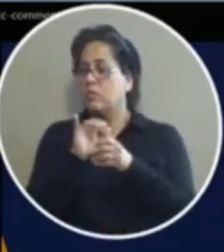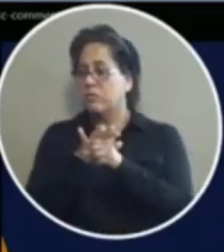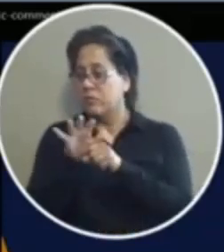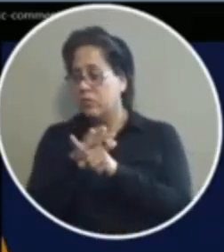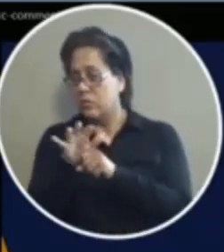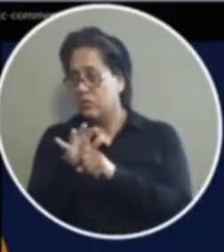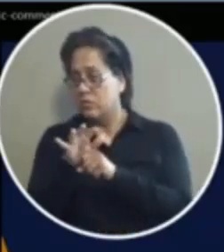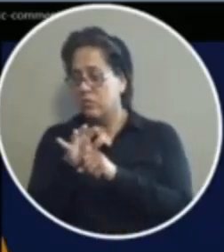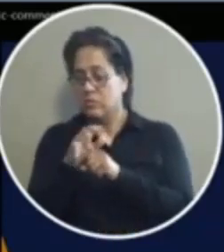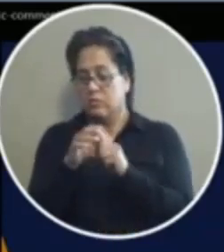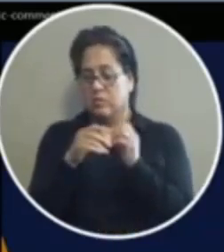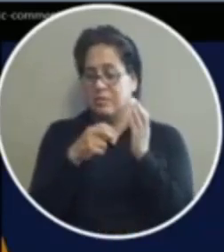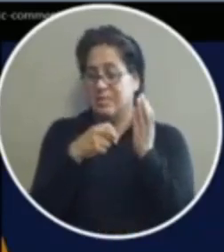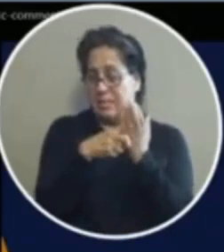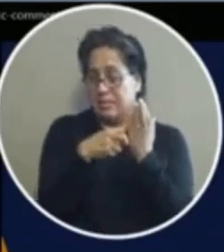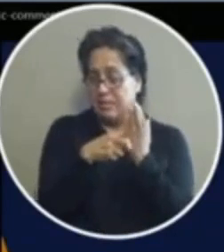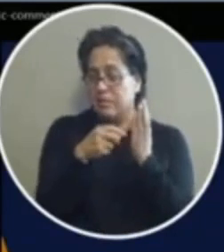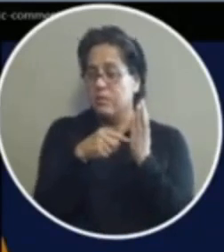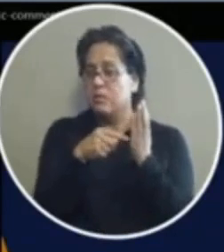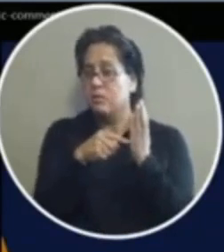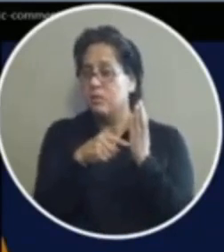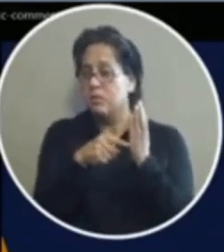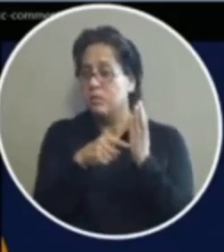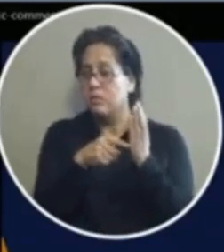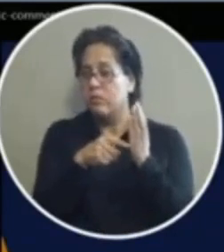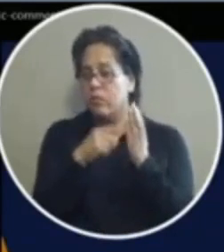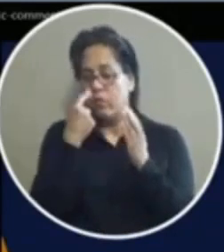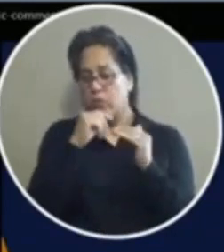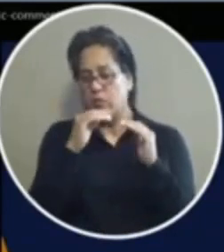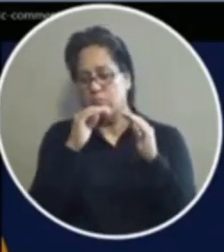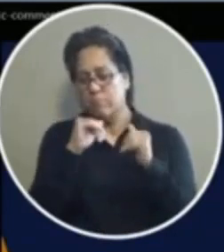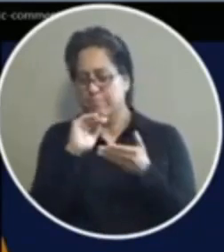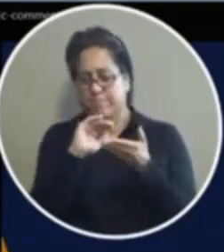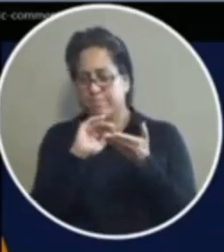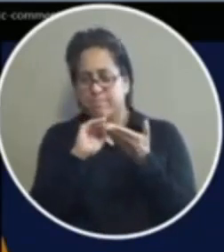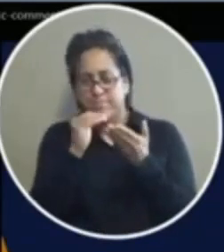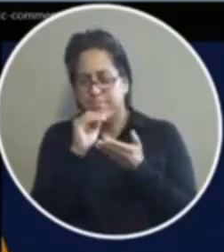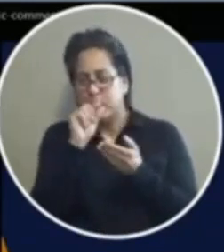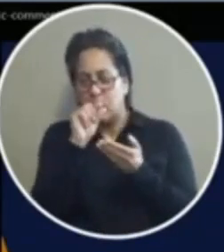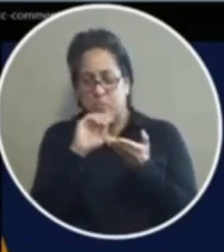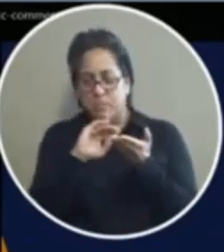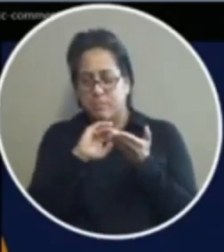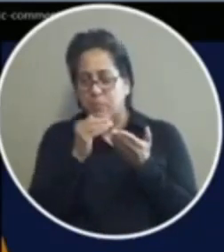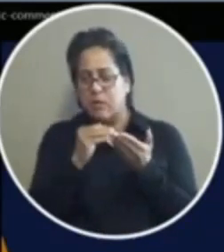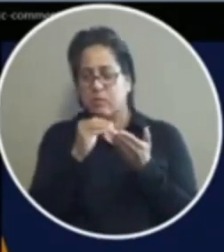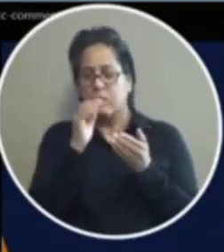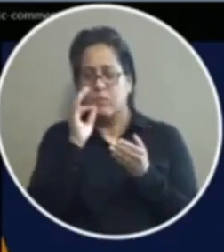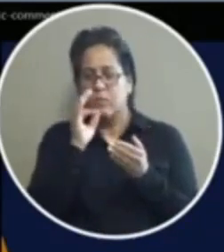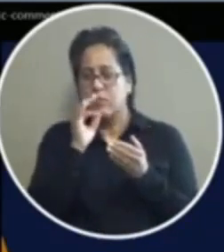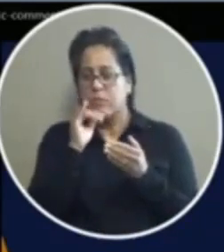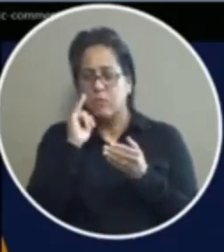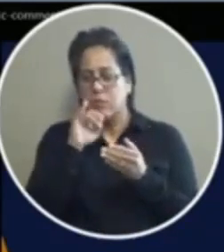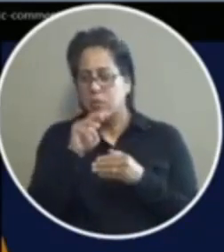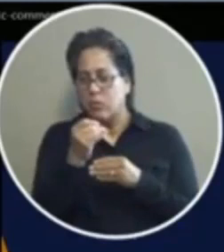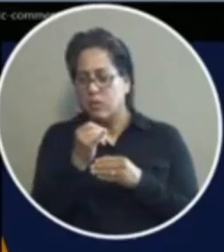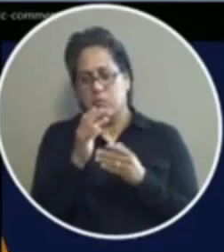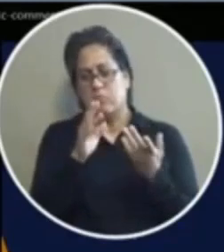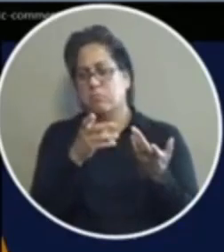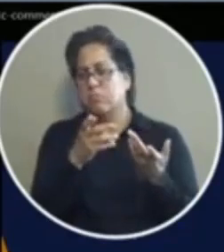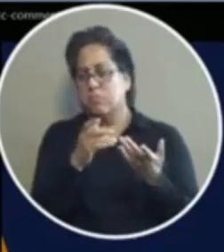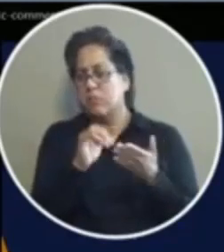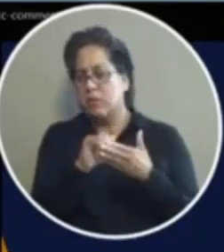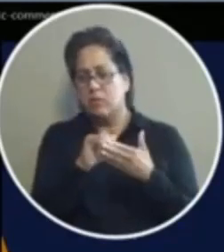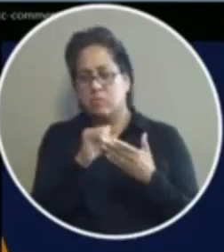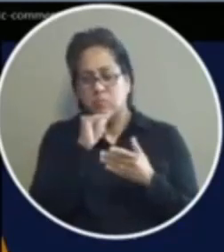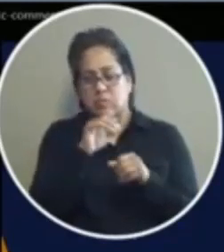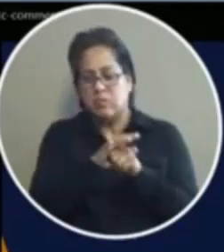but citations for low grade possession is not though that that kid's got to go